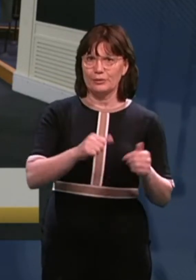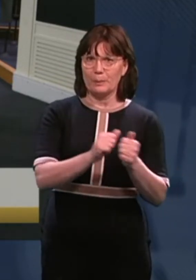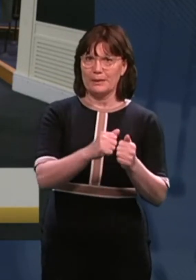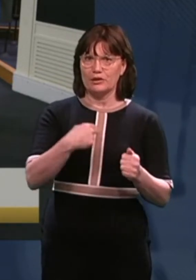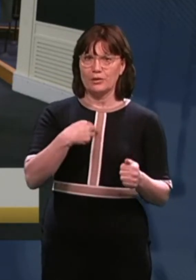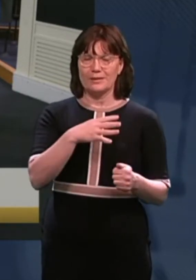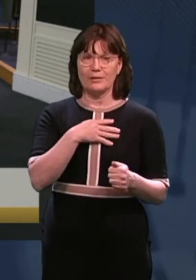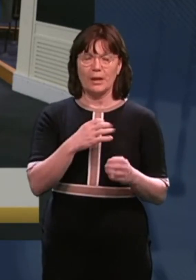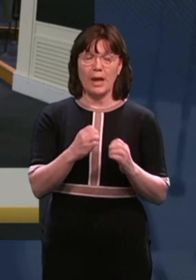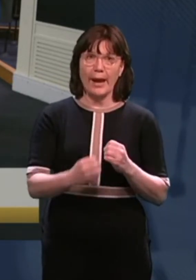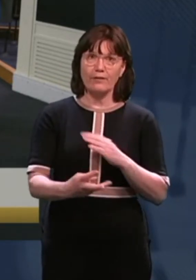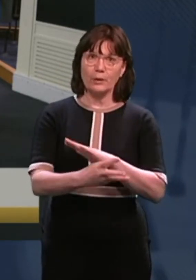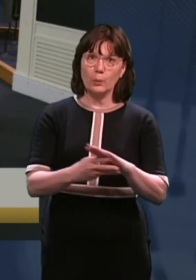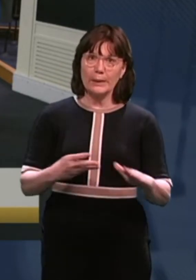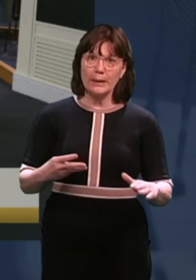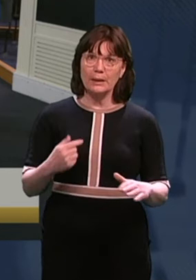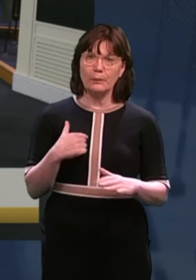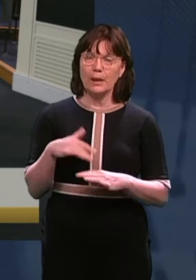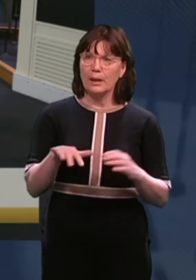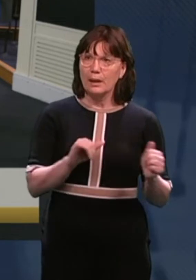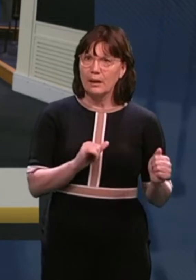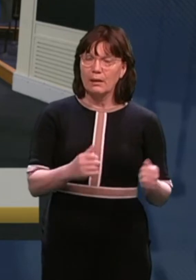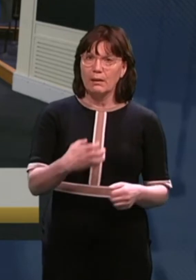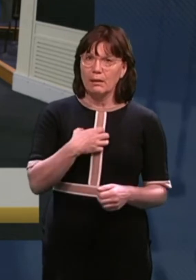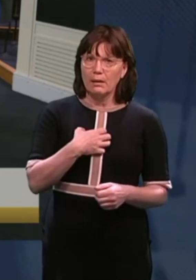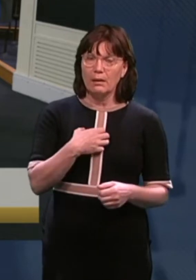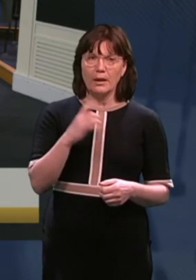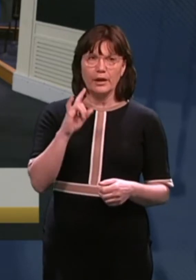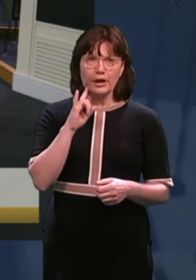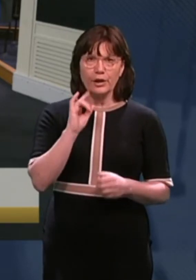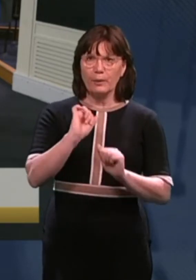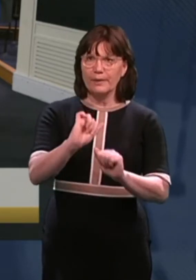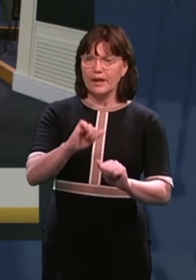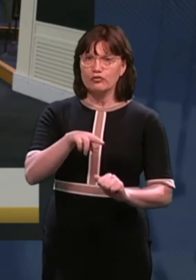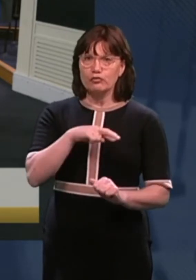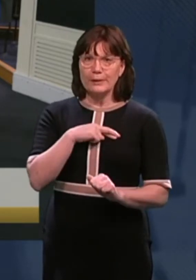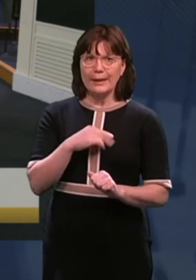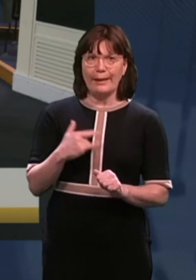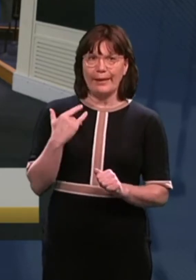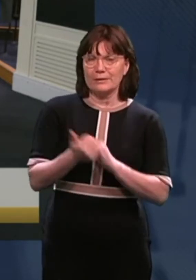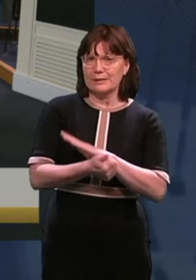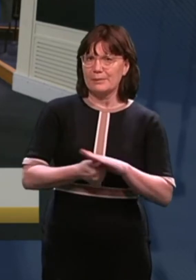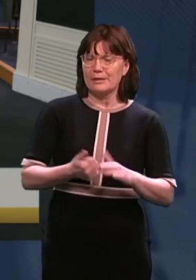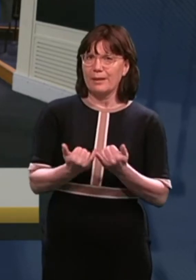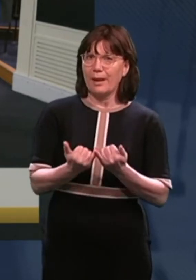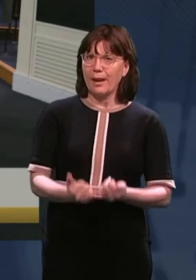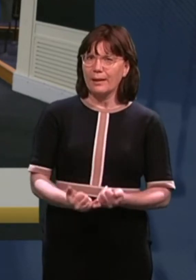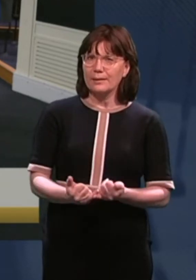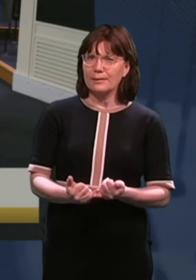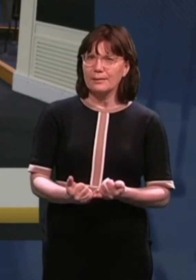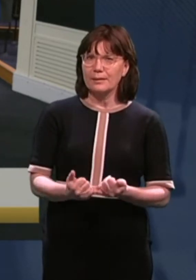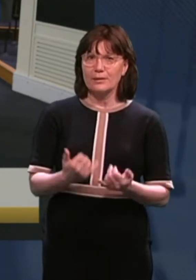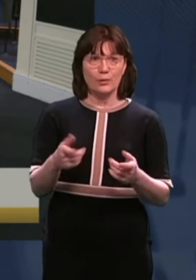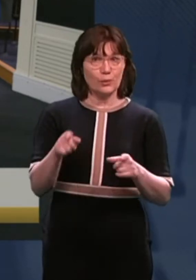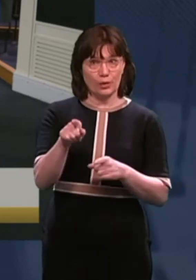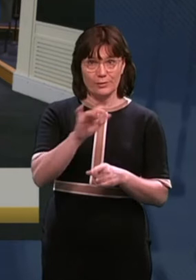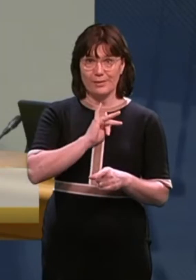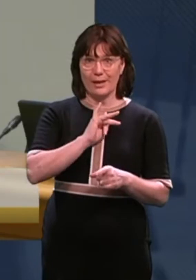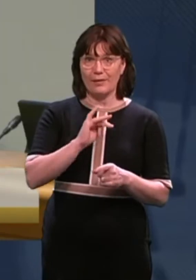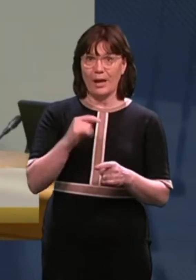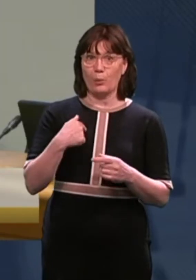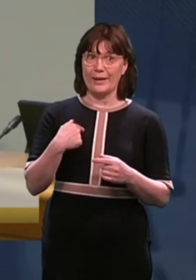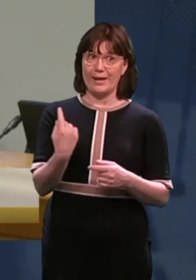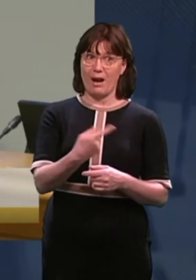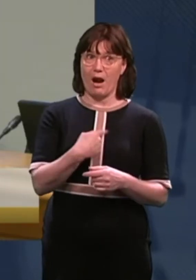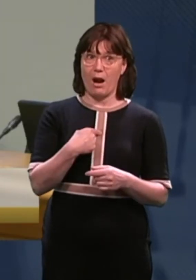every week leaving this committee hearing the reality of what people are going through. I think you probably know as well as all of the public representatives, one of the things